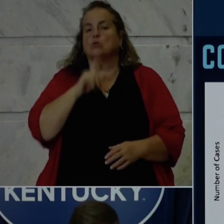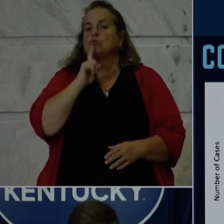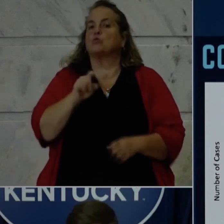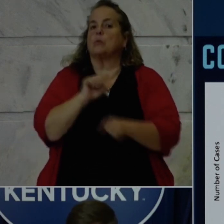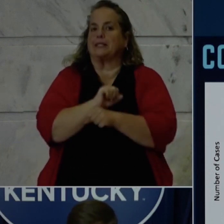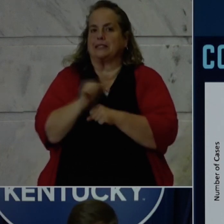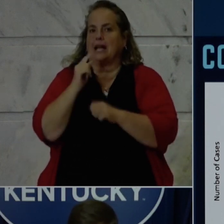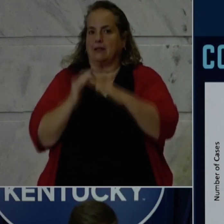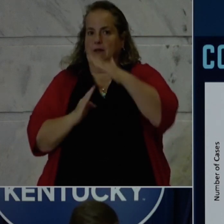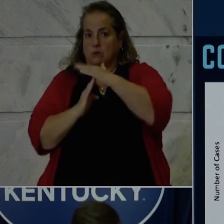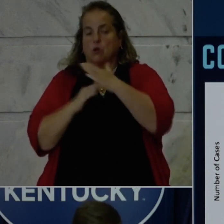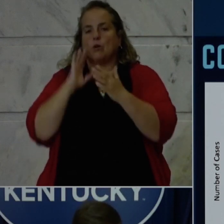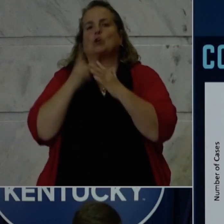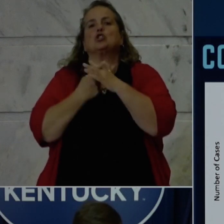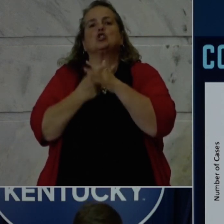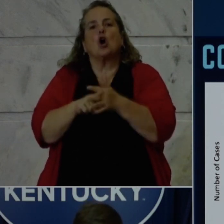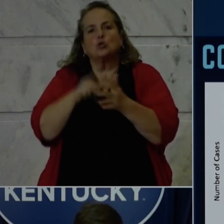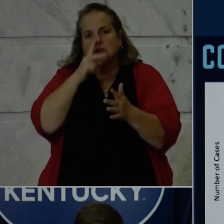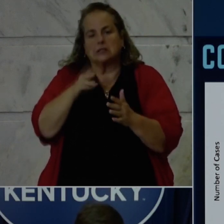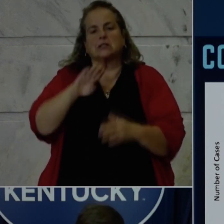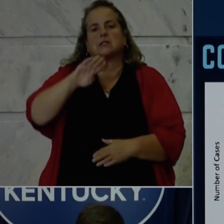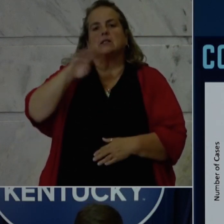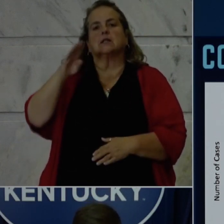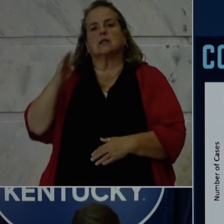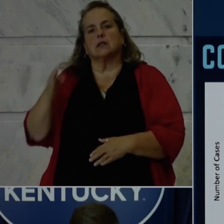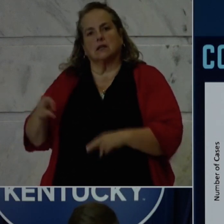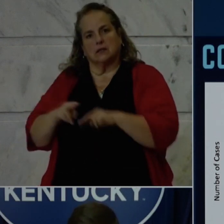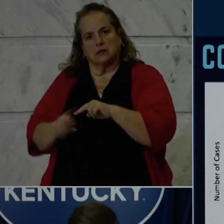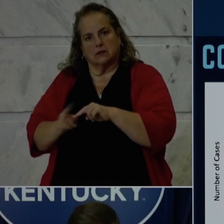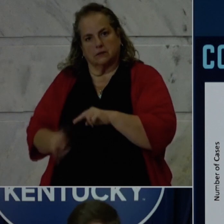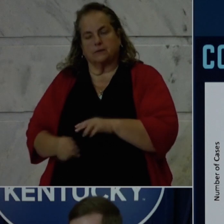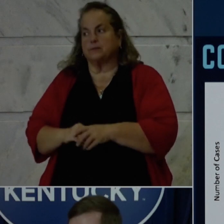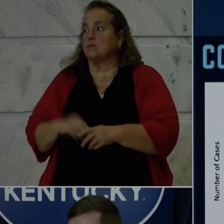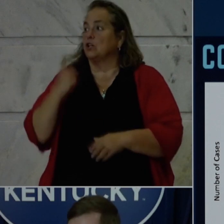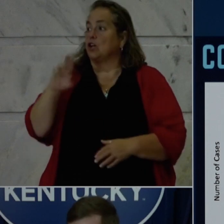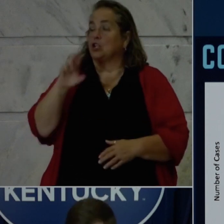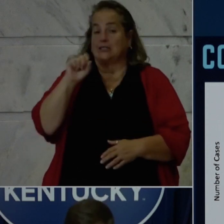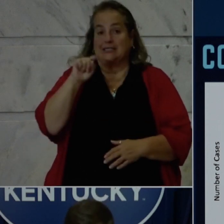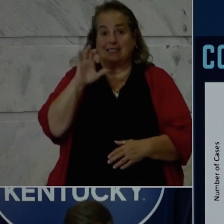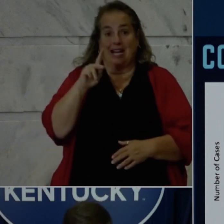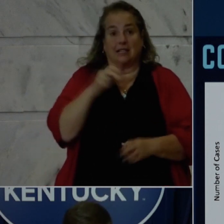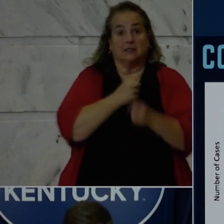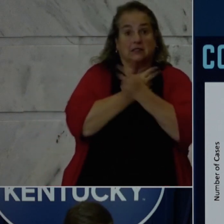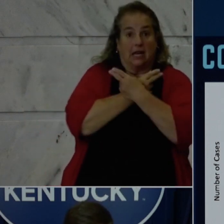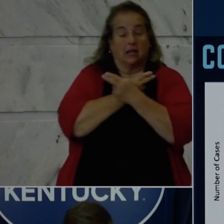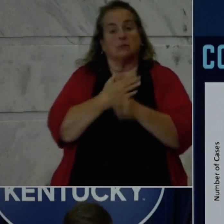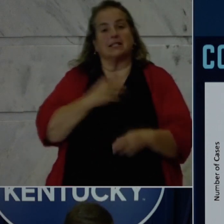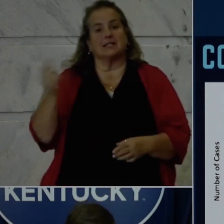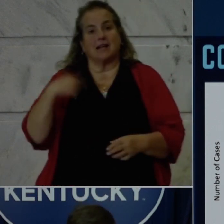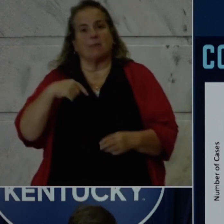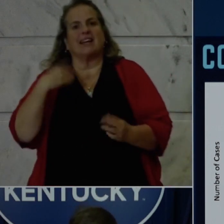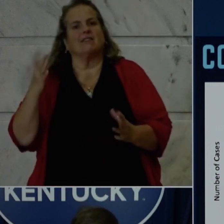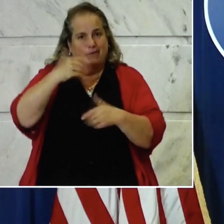,333 cases, which was about 500 more than the week prior, but still he says to be considered in a